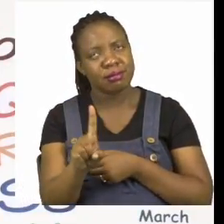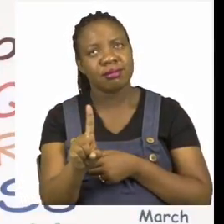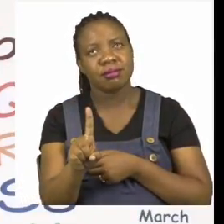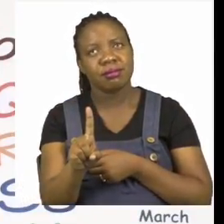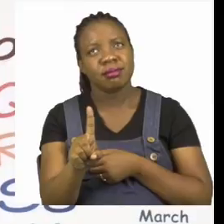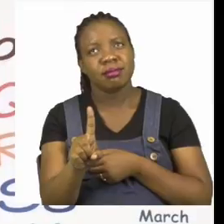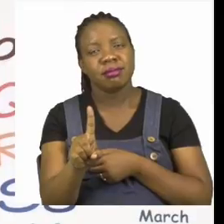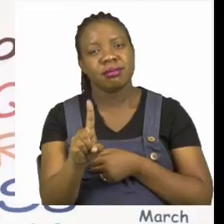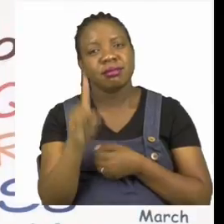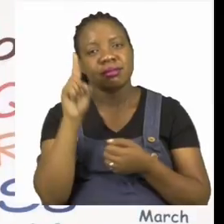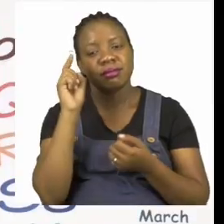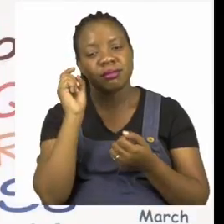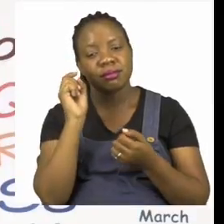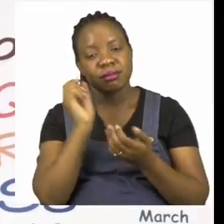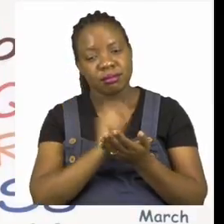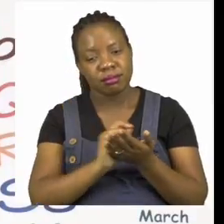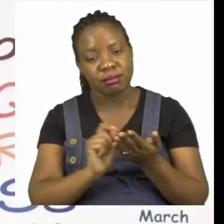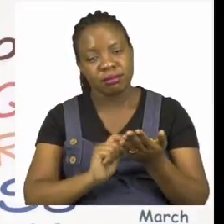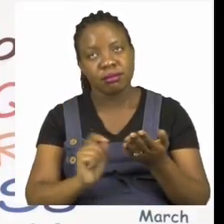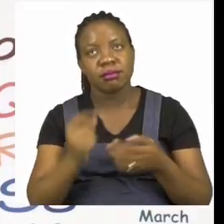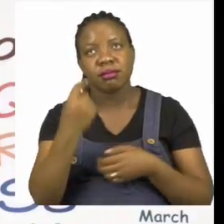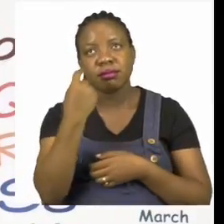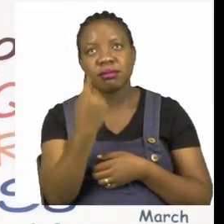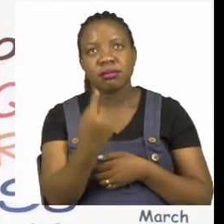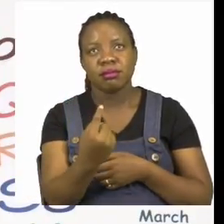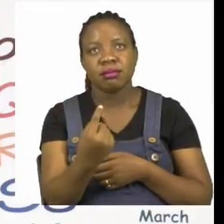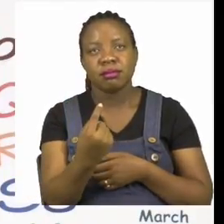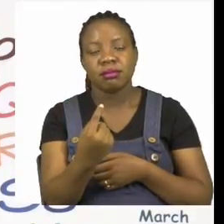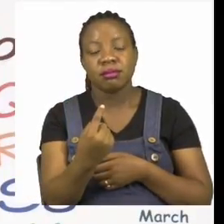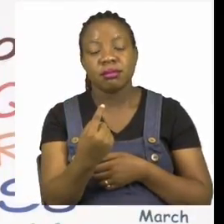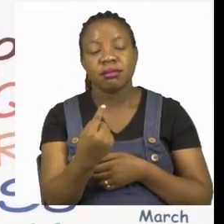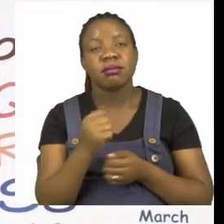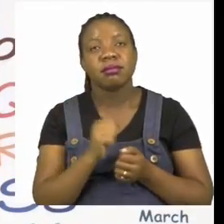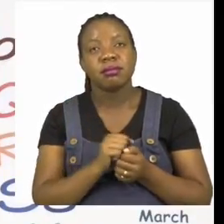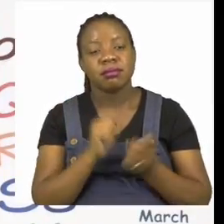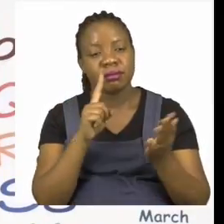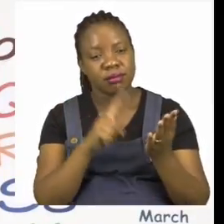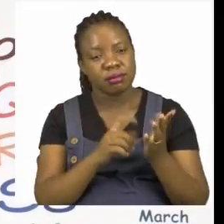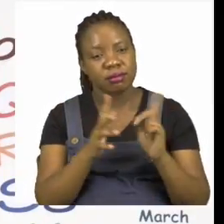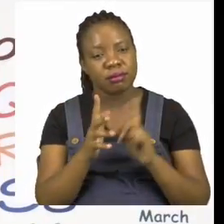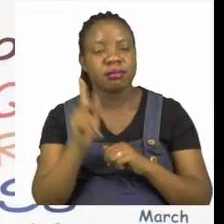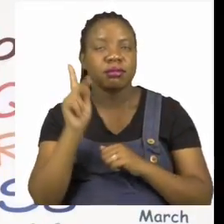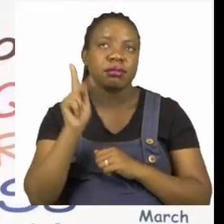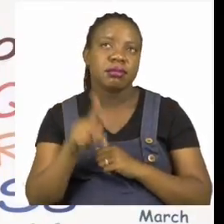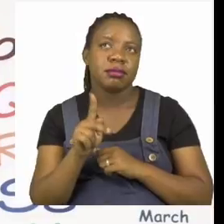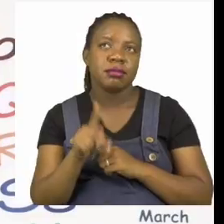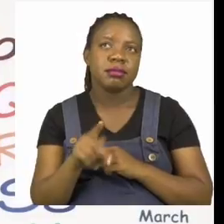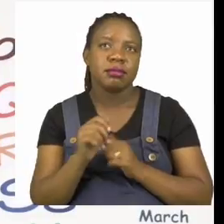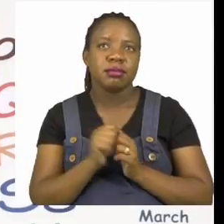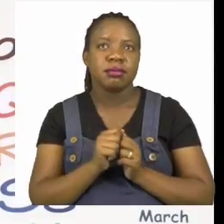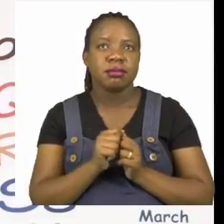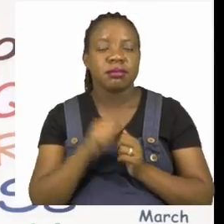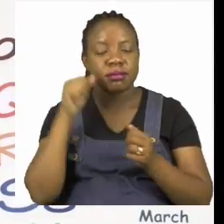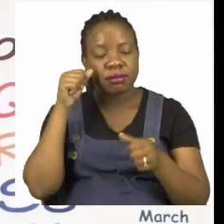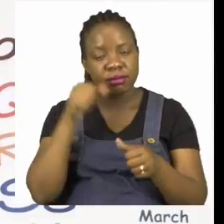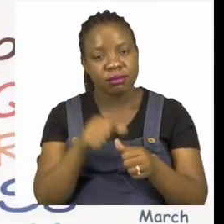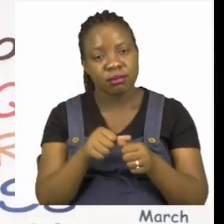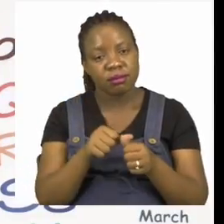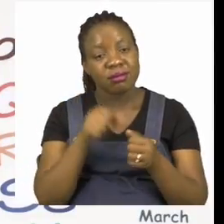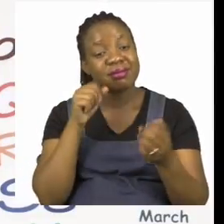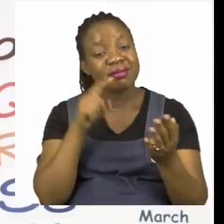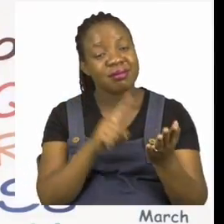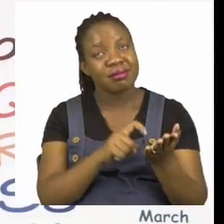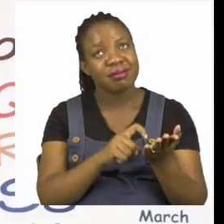by yourself. Now that we are done we need to sanitize. Remember sanitizing is very